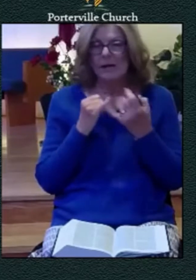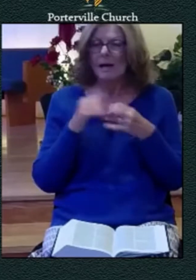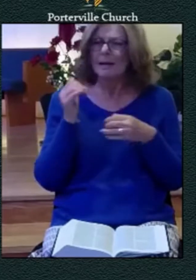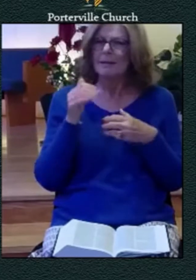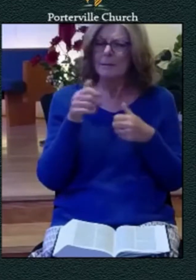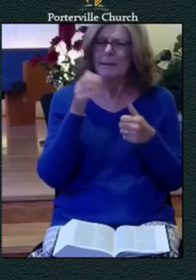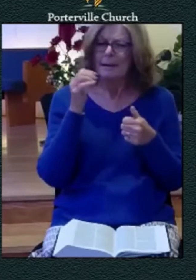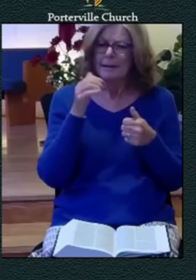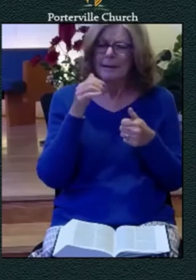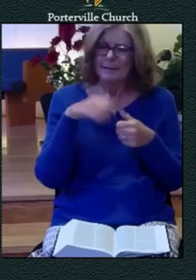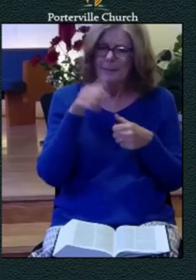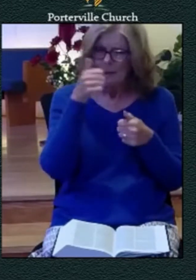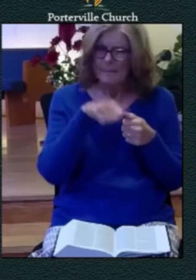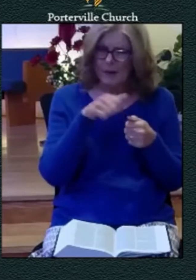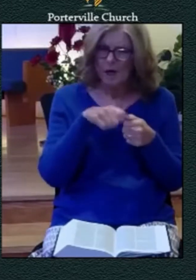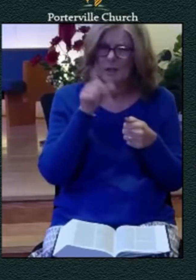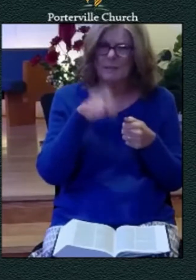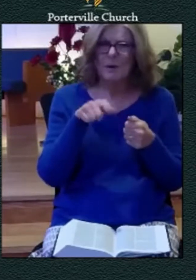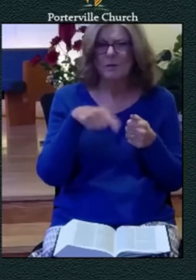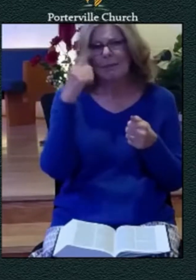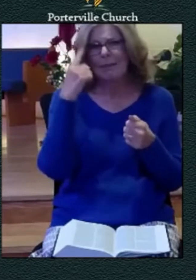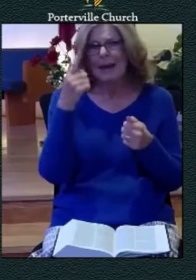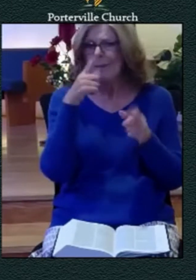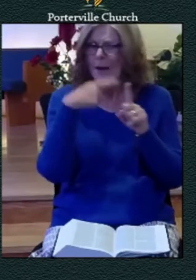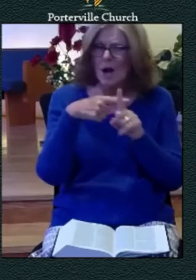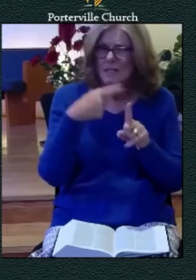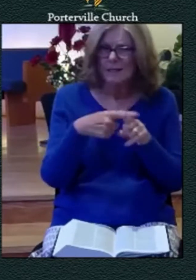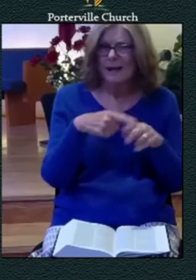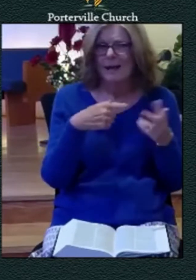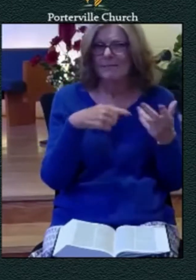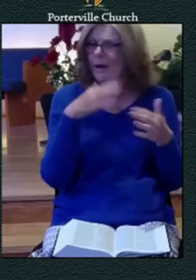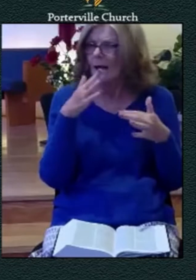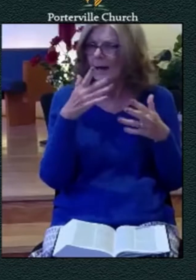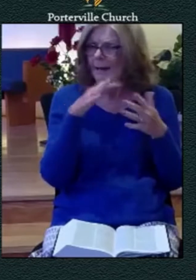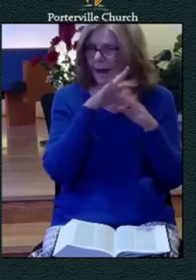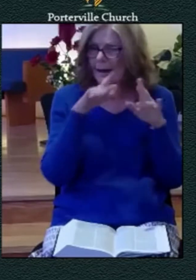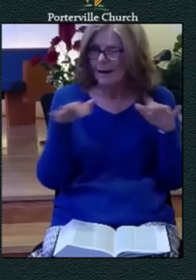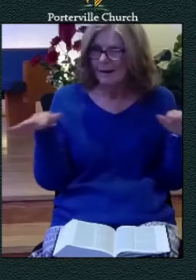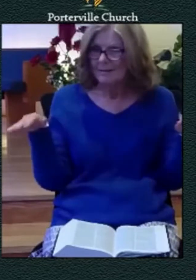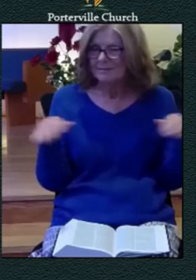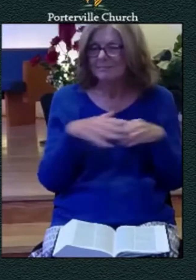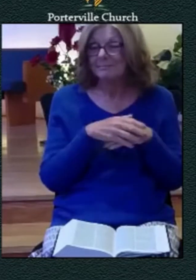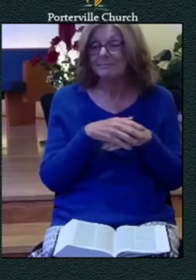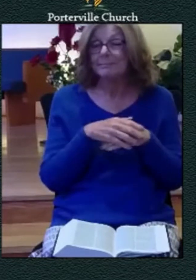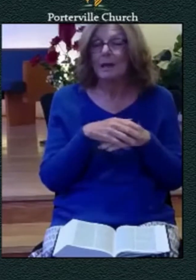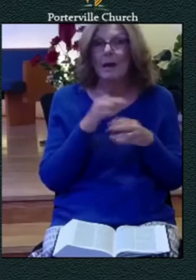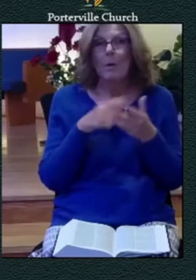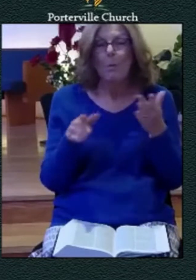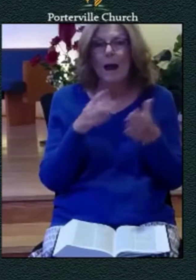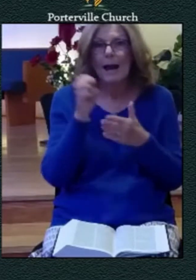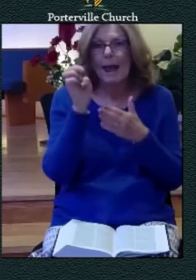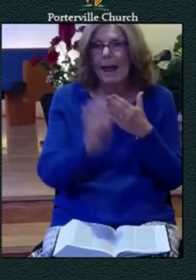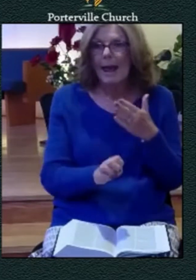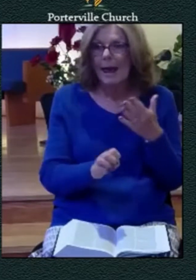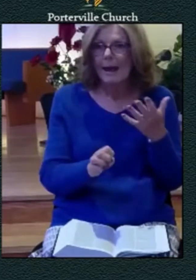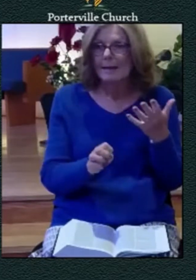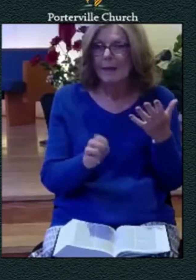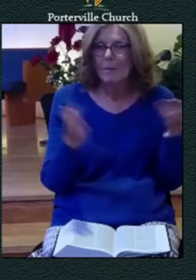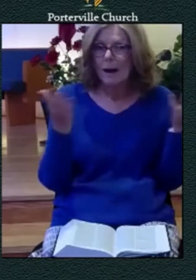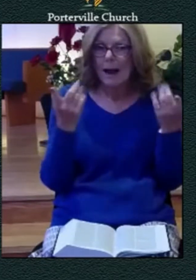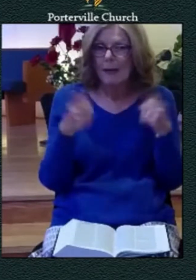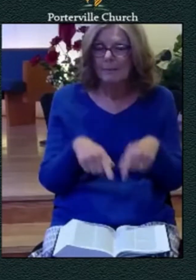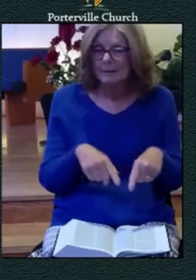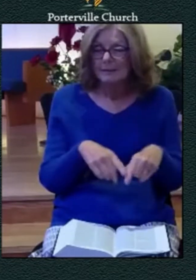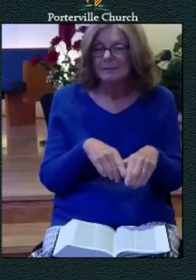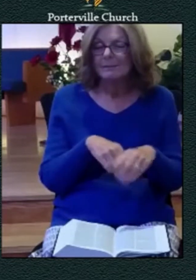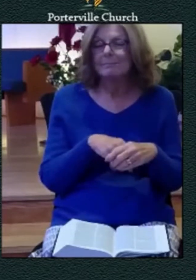and so forth and so on uh maybe what we end up doing parallels that in a bit but but